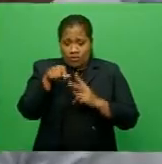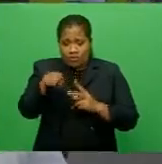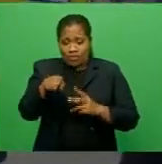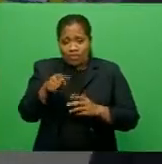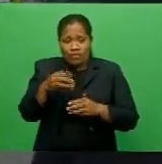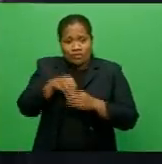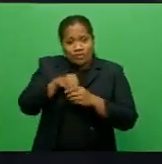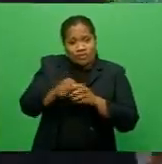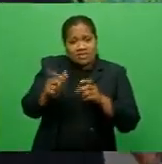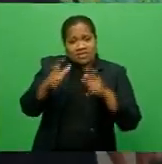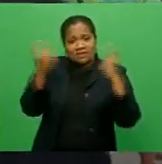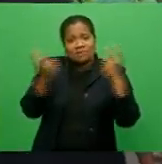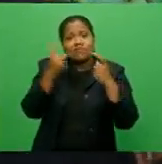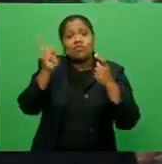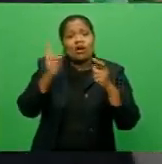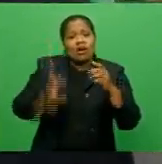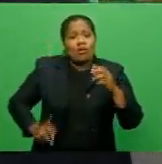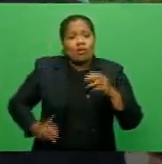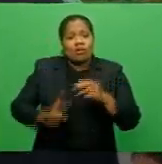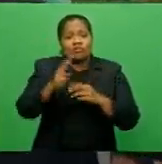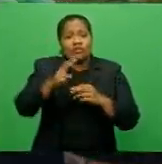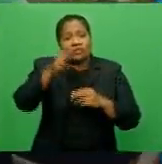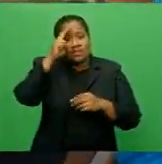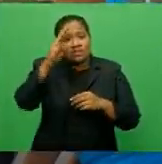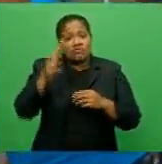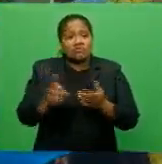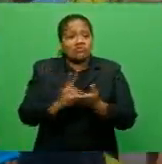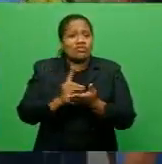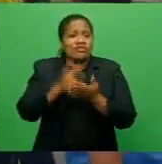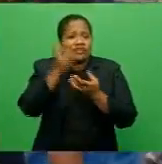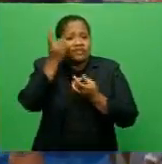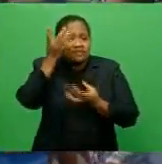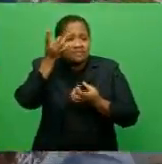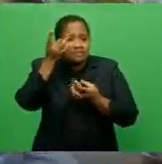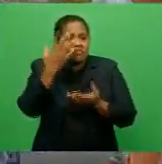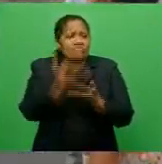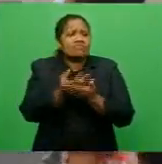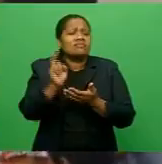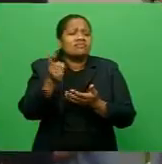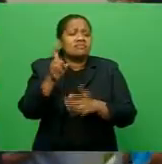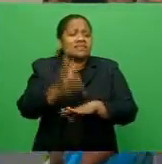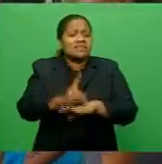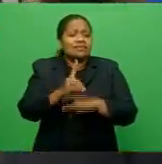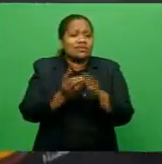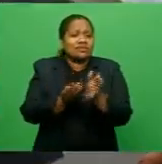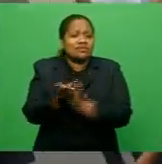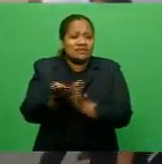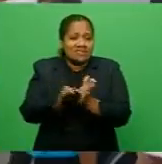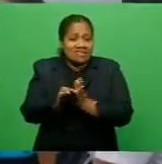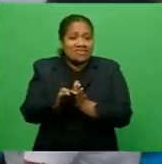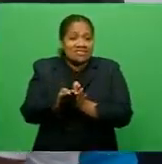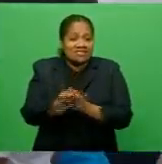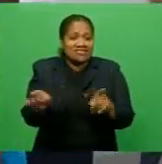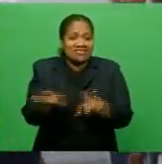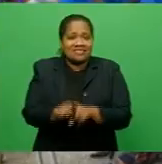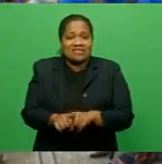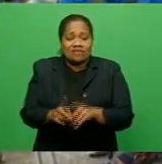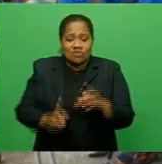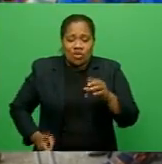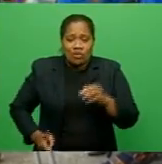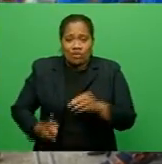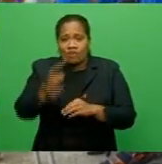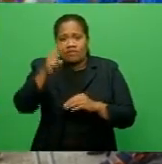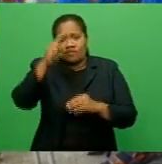celebration was the launch of the National Directory and Information on Disability Services as well as the launch of the National